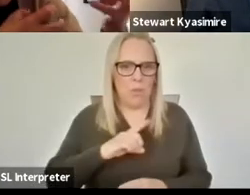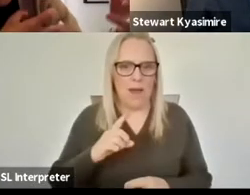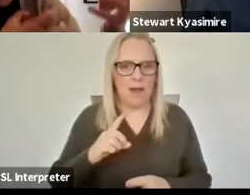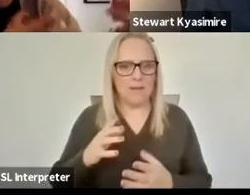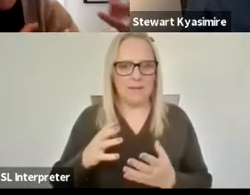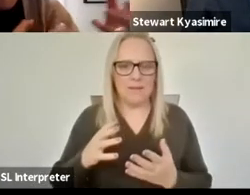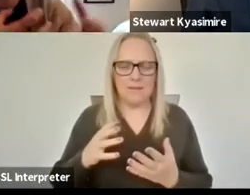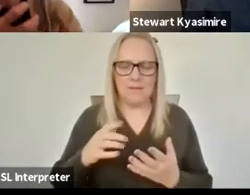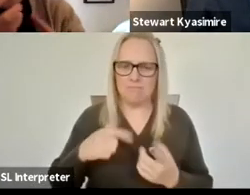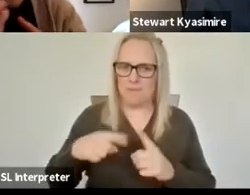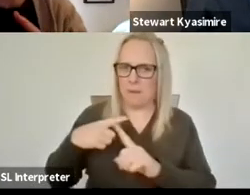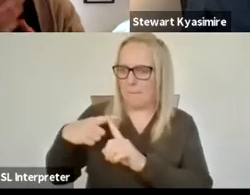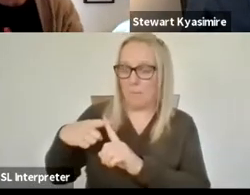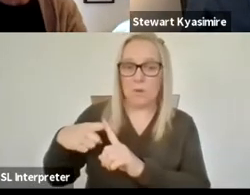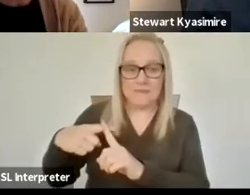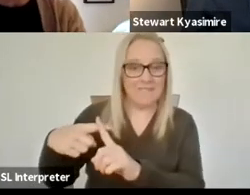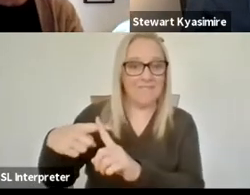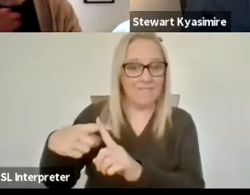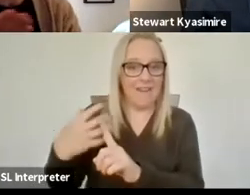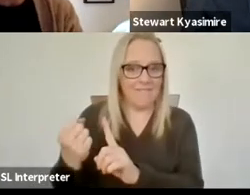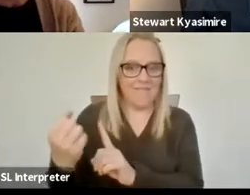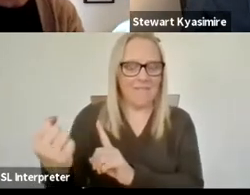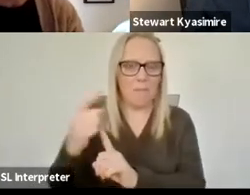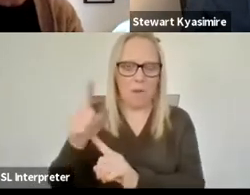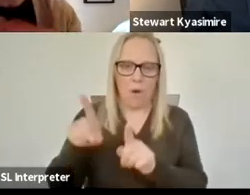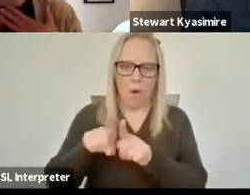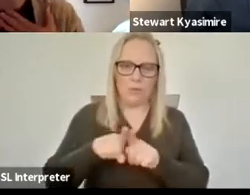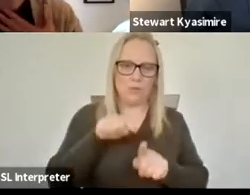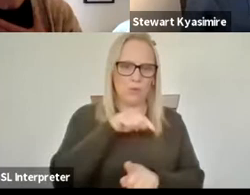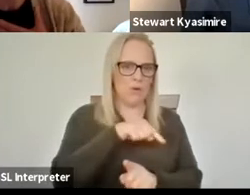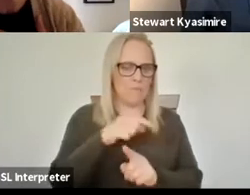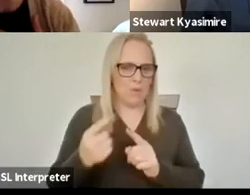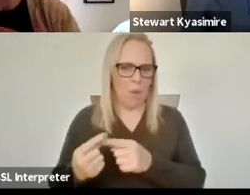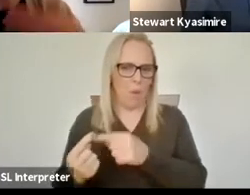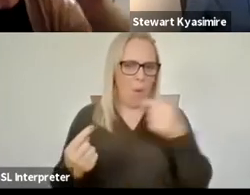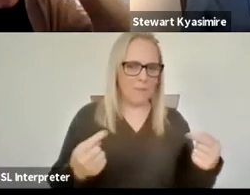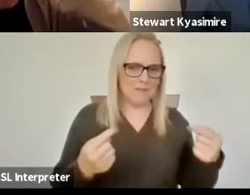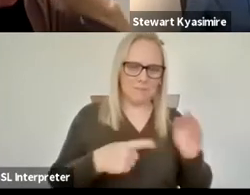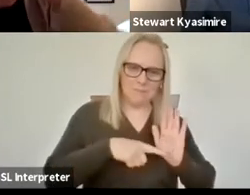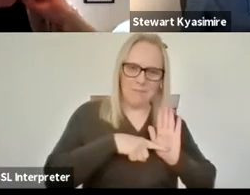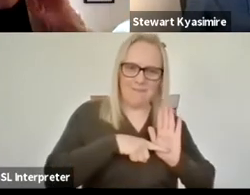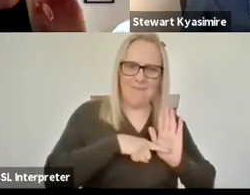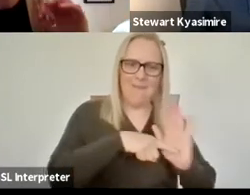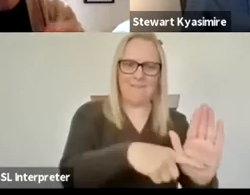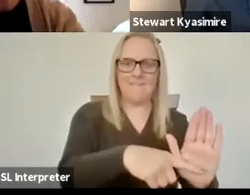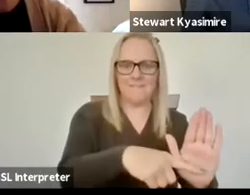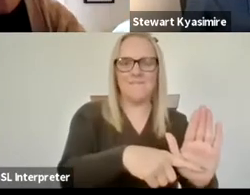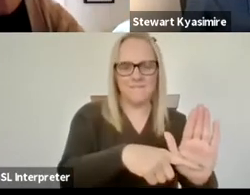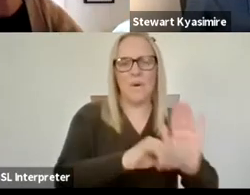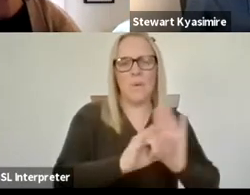positive that we find there's also a whole world that isn't our my world anyway that that is desperate